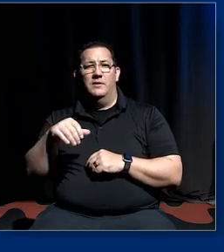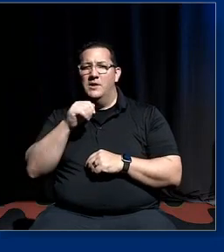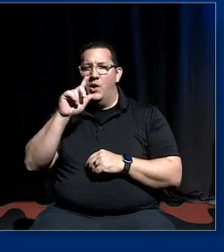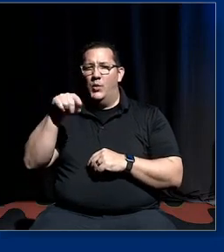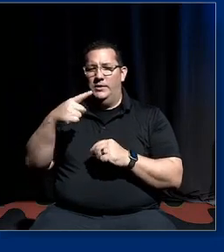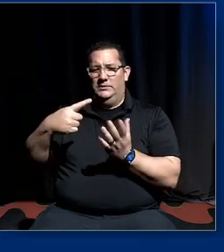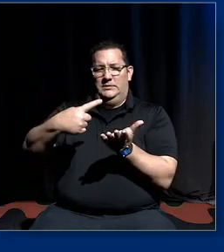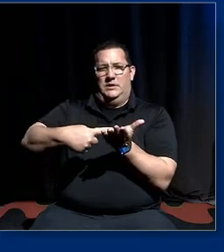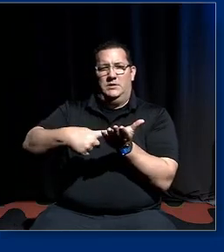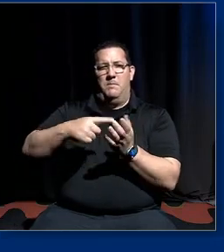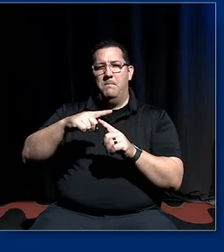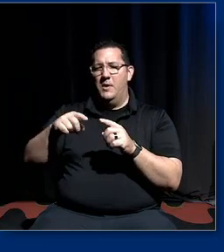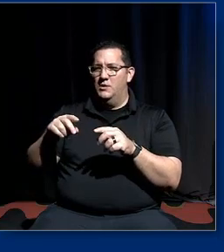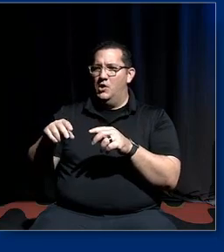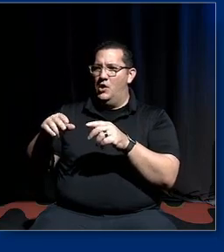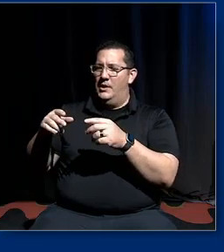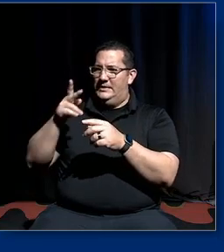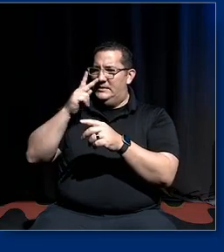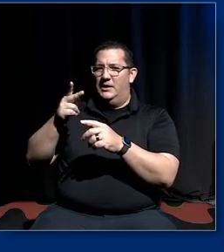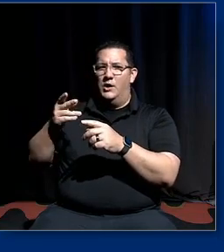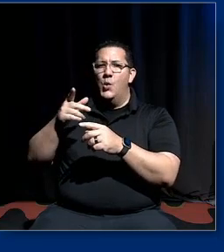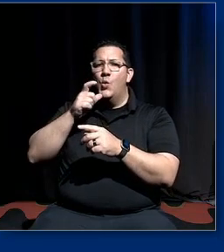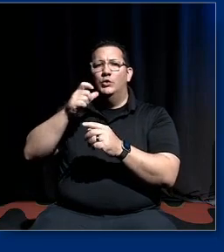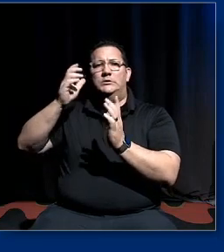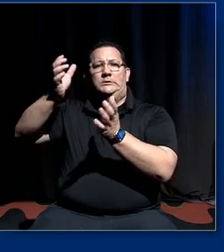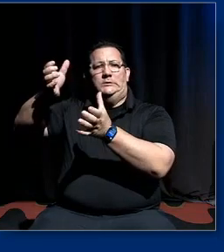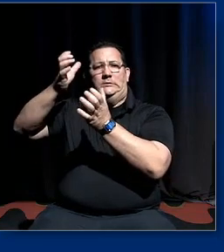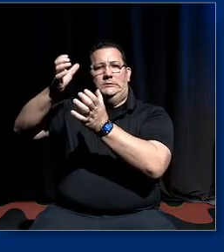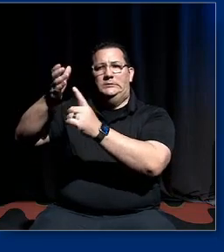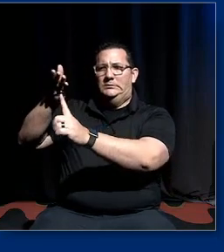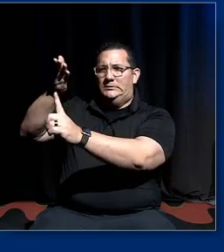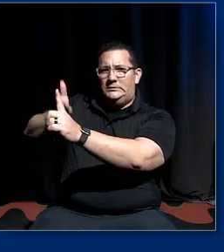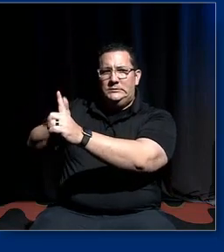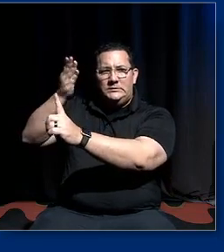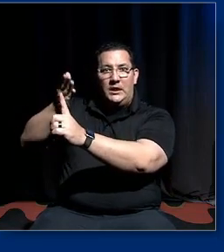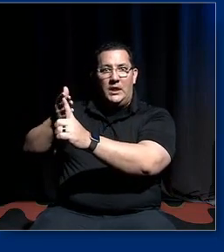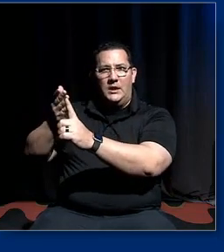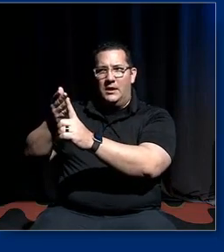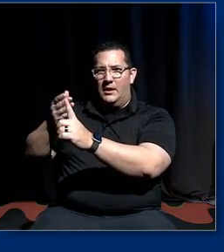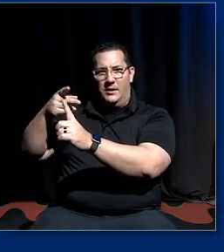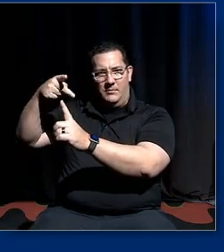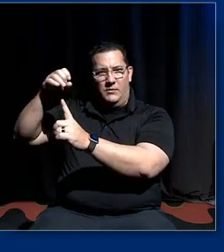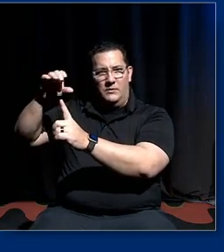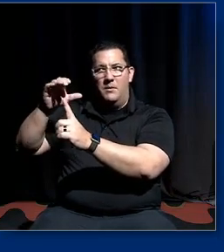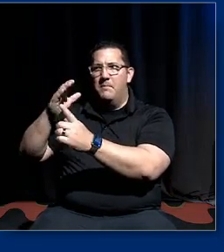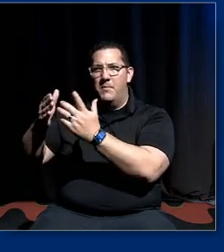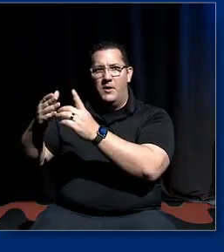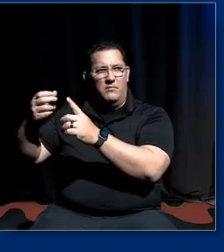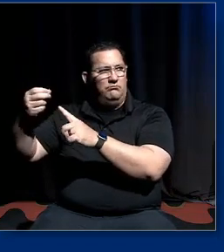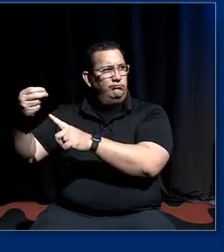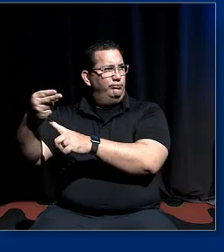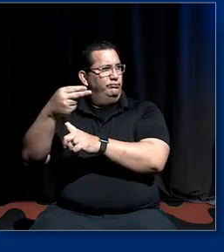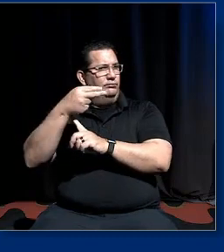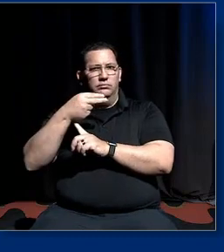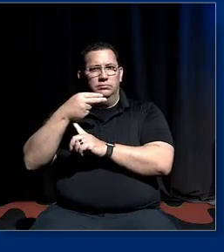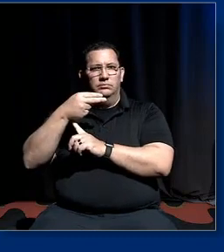actually viewed as being the most knowledgeable people in the room um that just takes